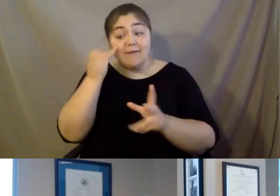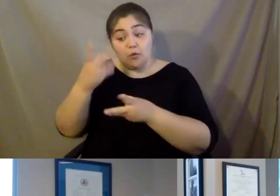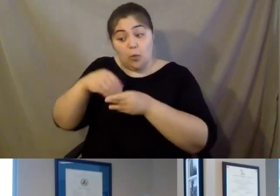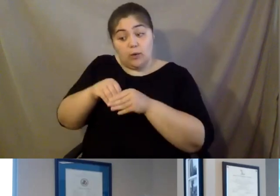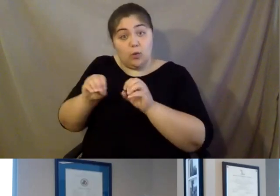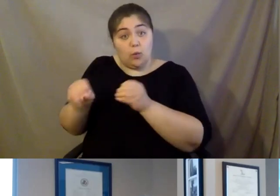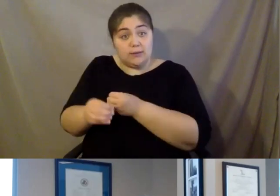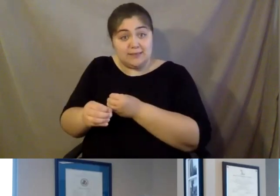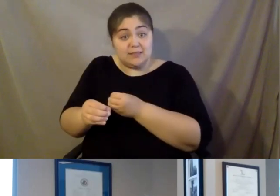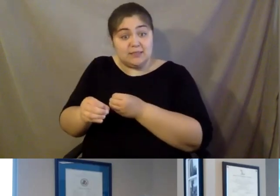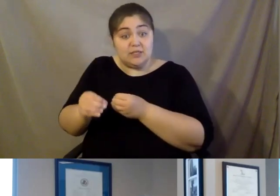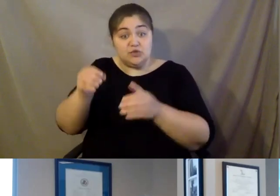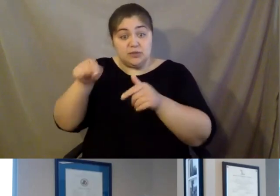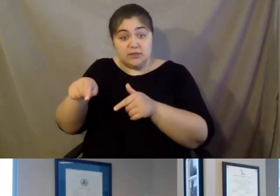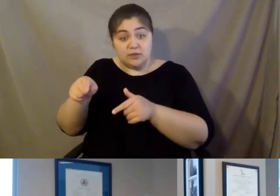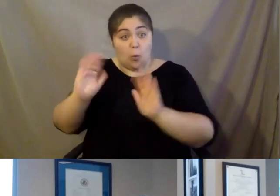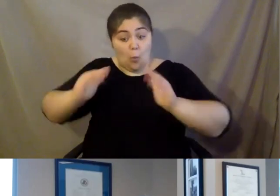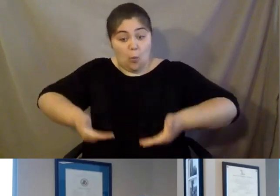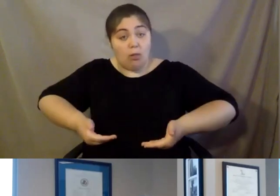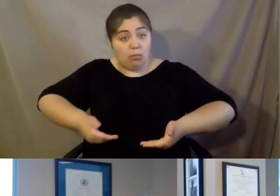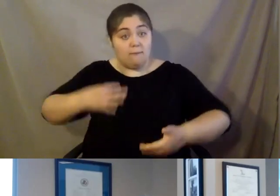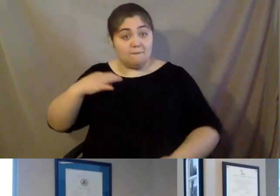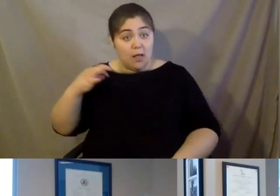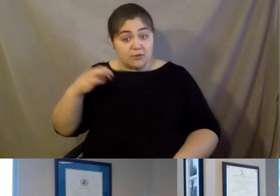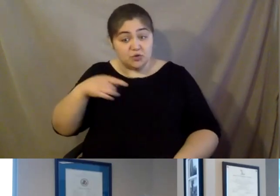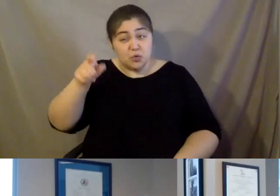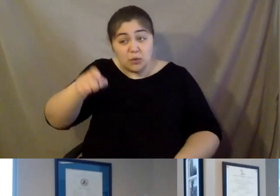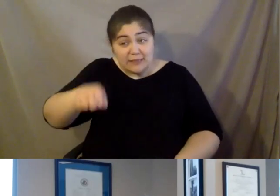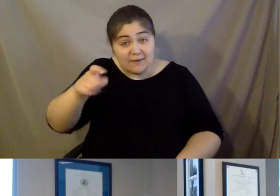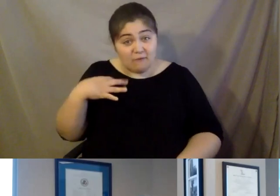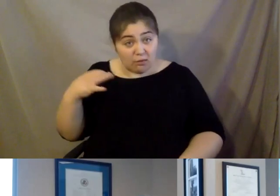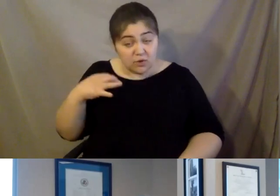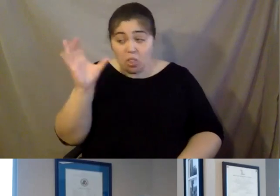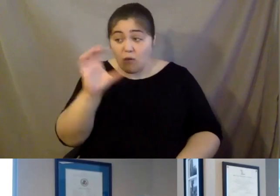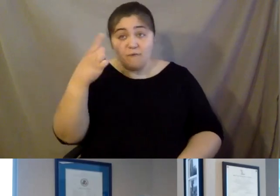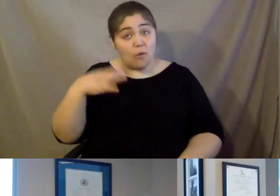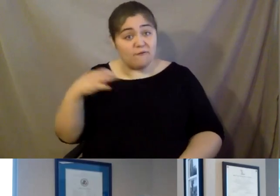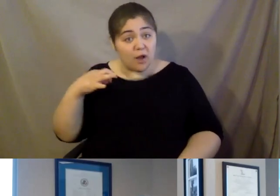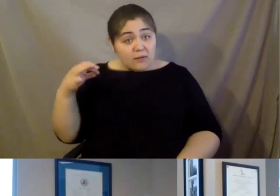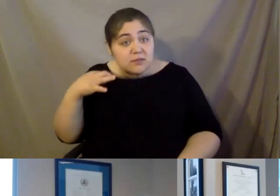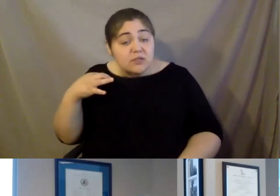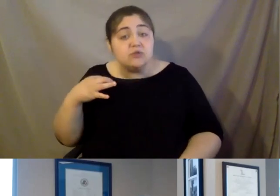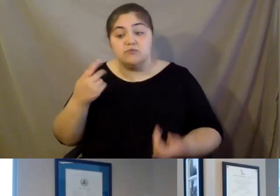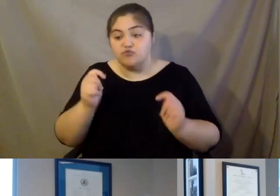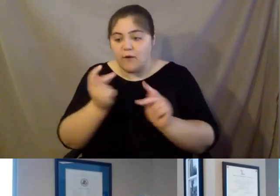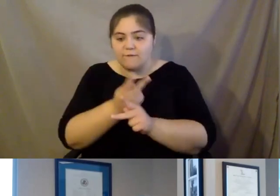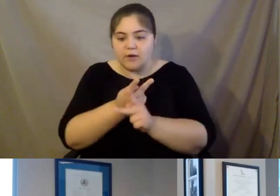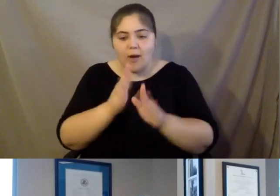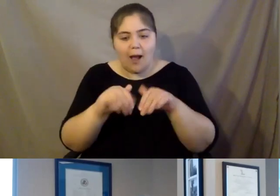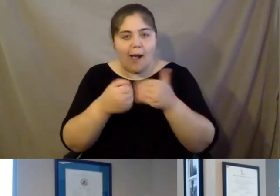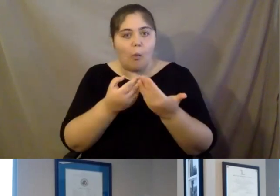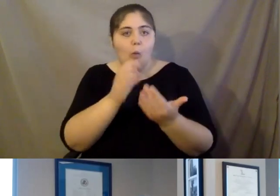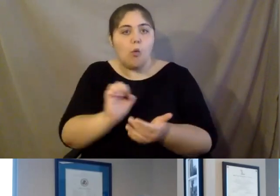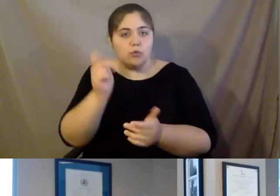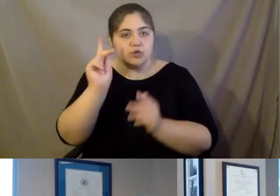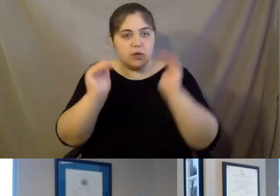volunteers and you have a need for volunteers and you want to explore ways that older adults might be able to support you or